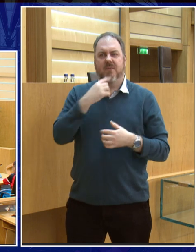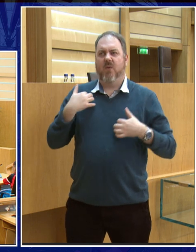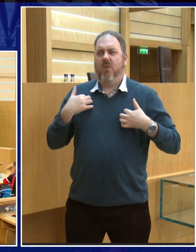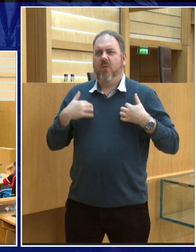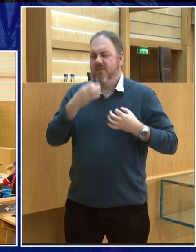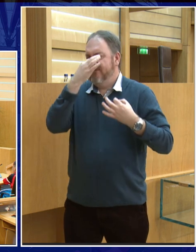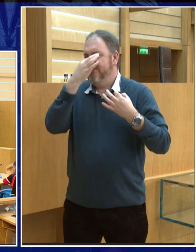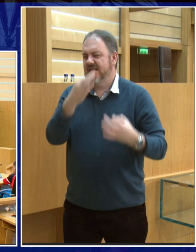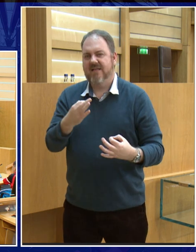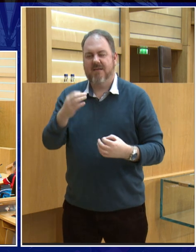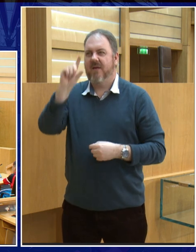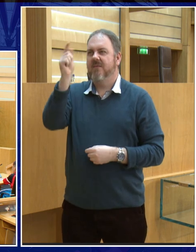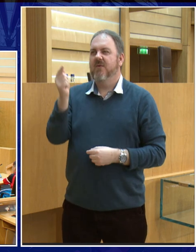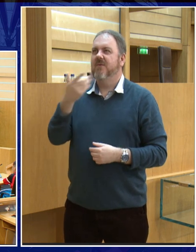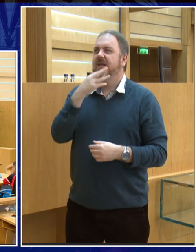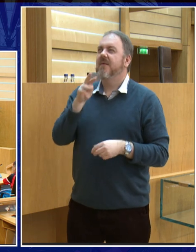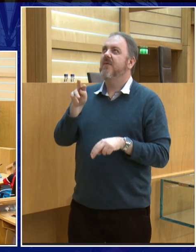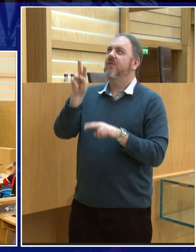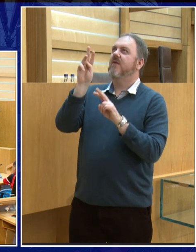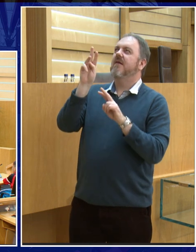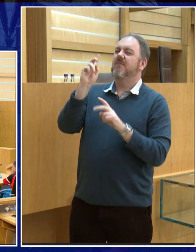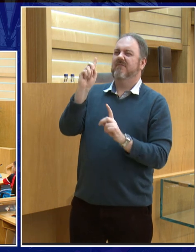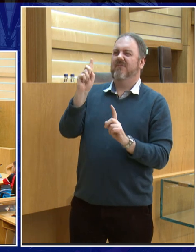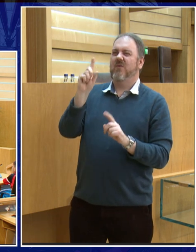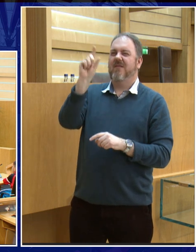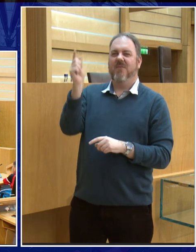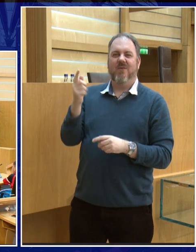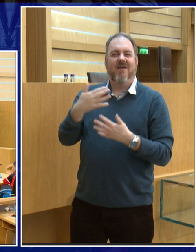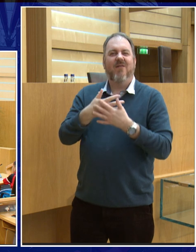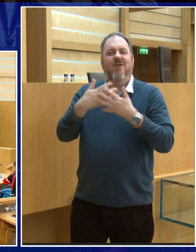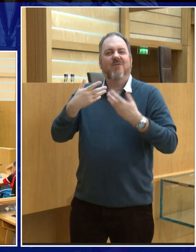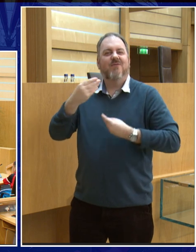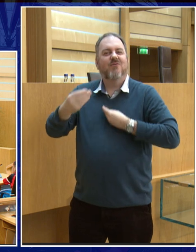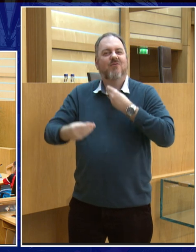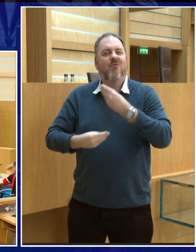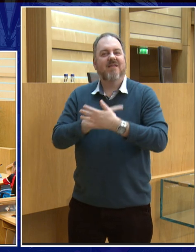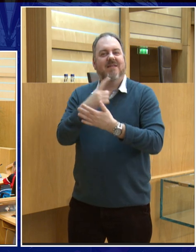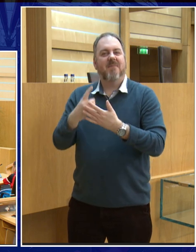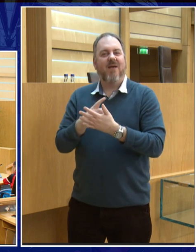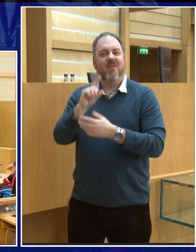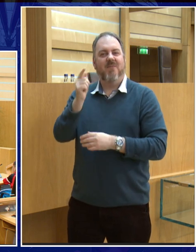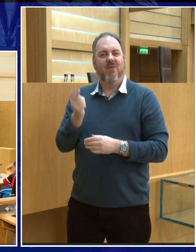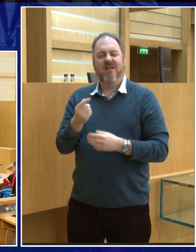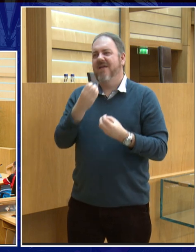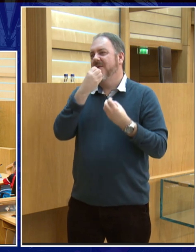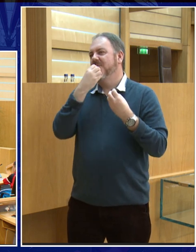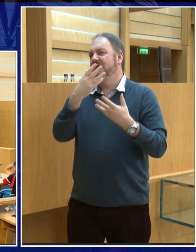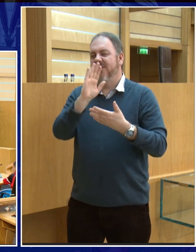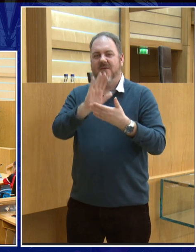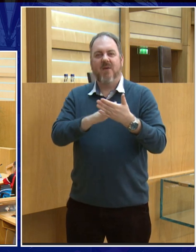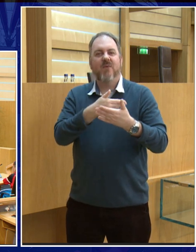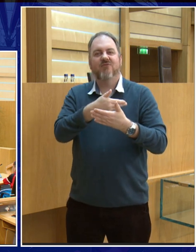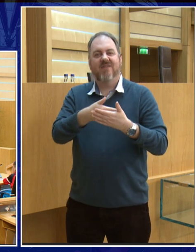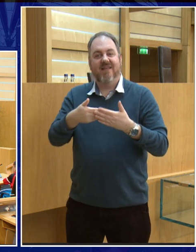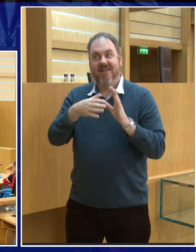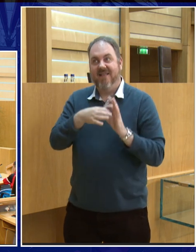People have looked up at the moon and they've wondered about the moon, and they've written stories about the moon, but people have written some amazing poetry about the moon. Now, I